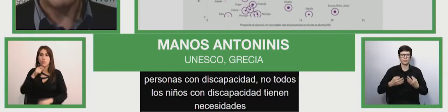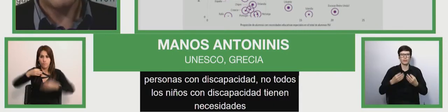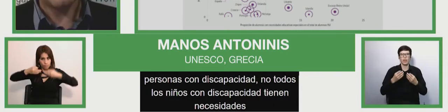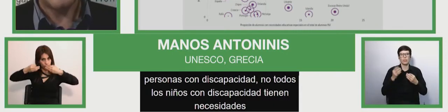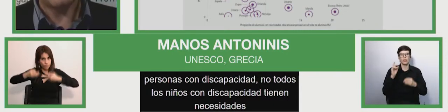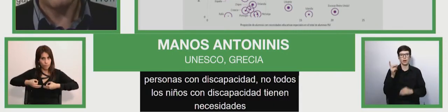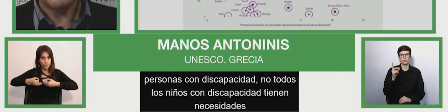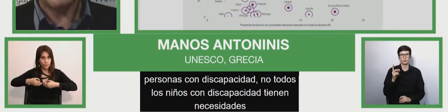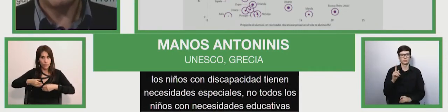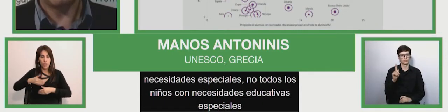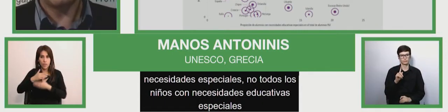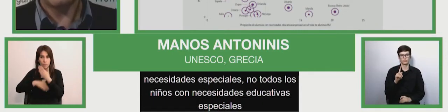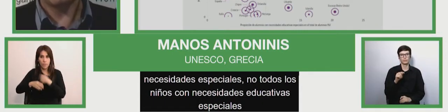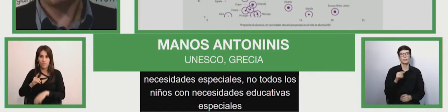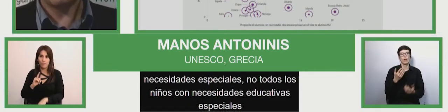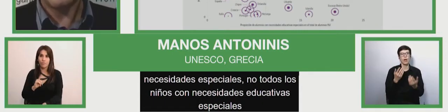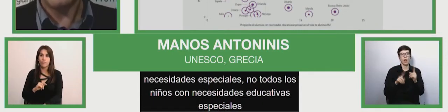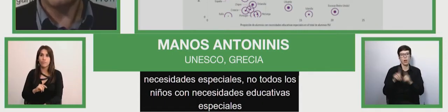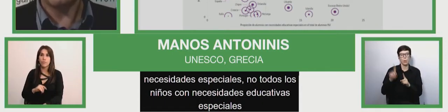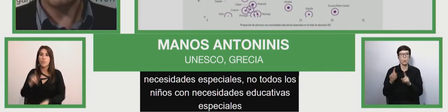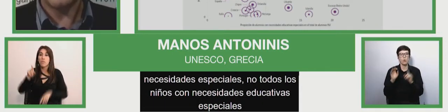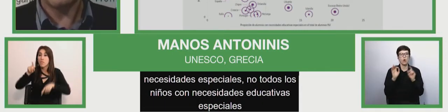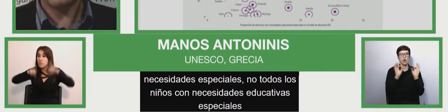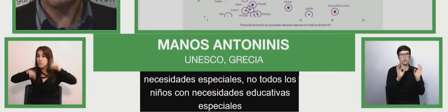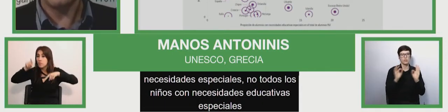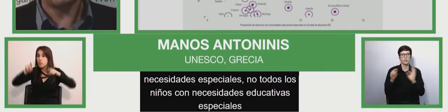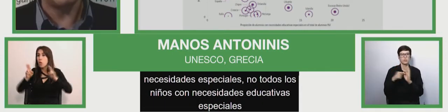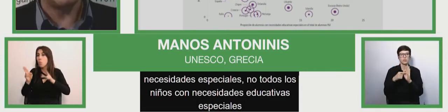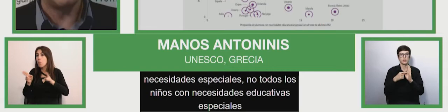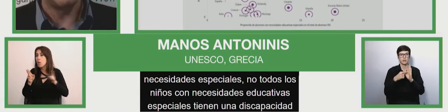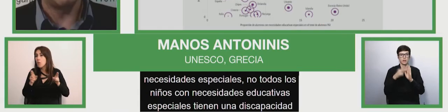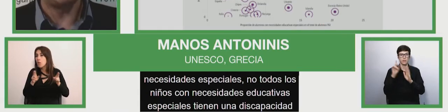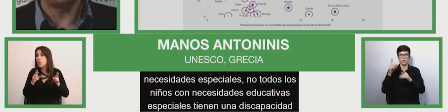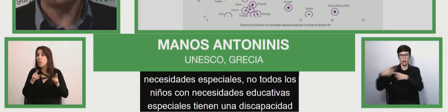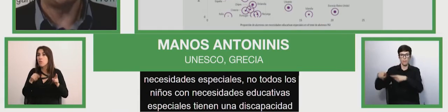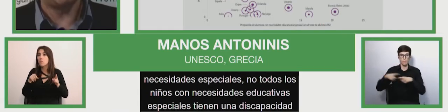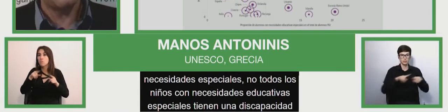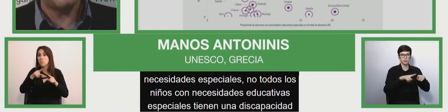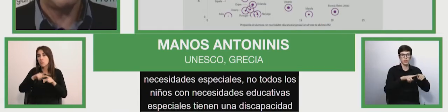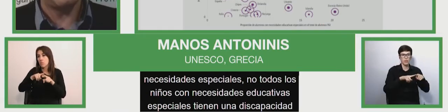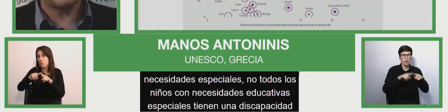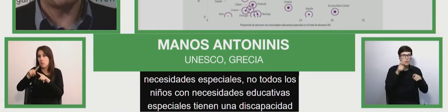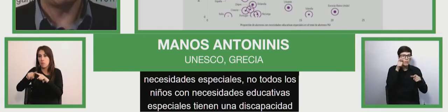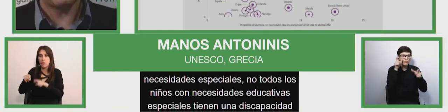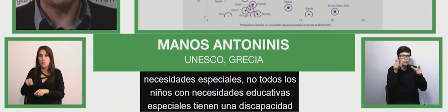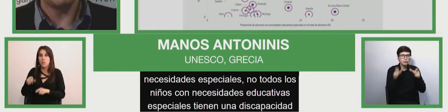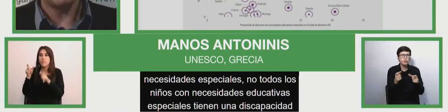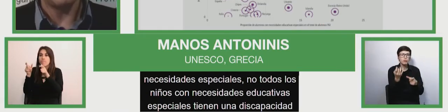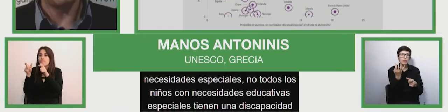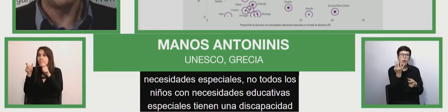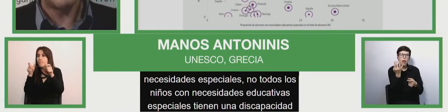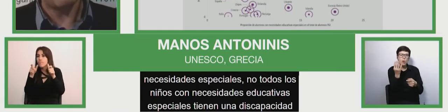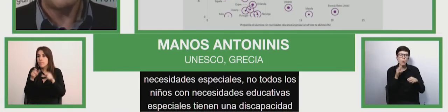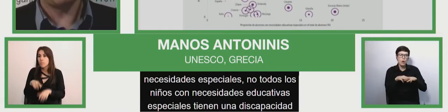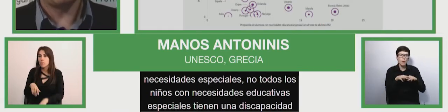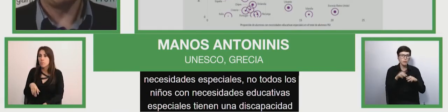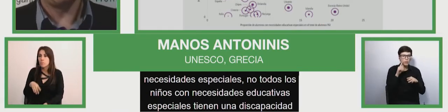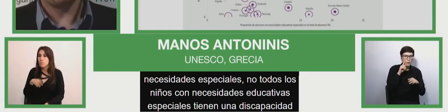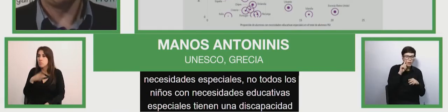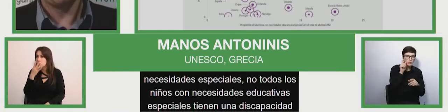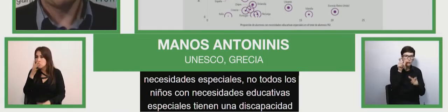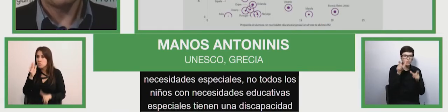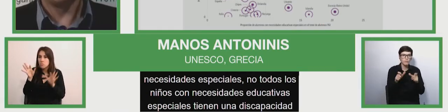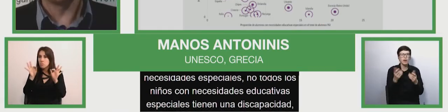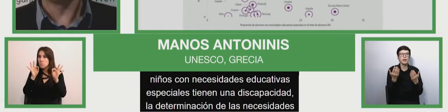The determination of special needs is different to the measurement of disability and this consensus is found therein. The